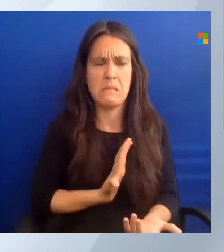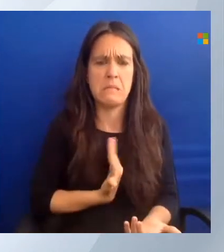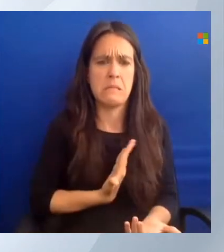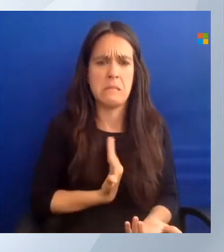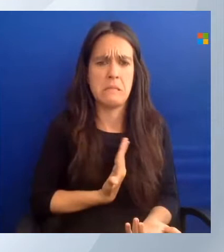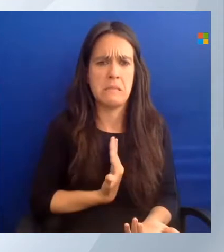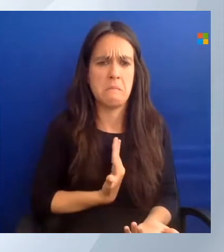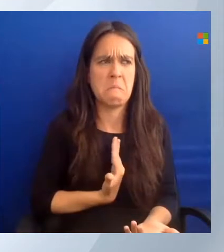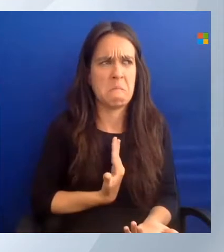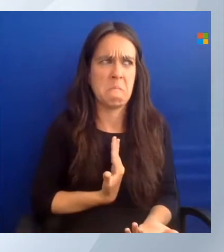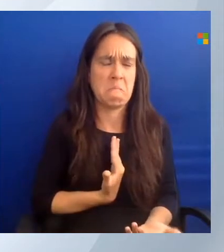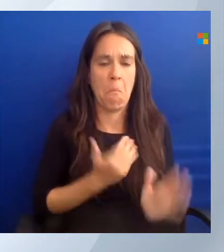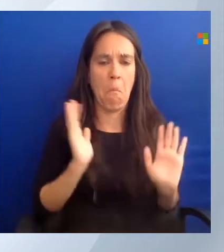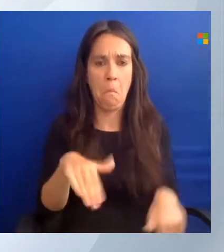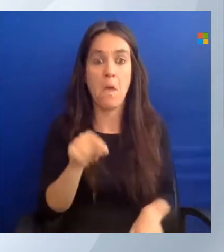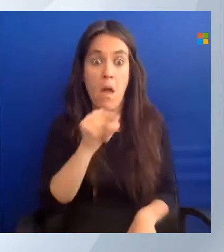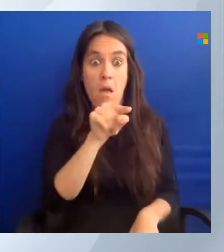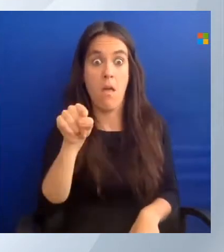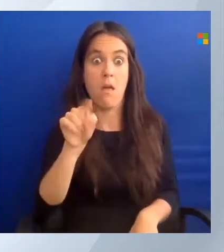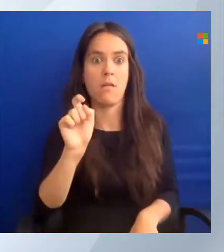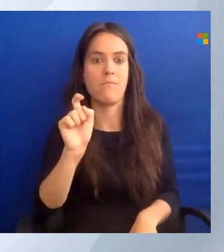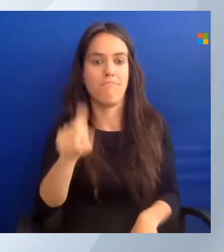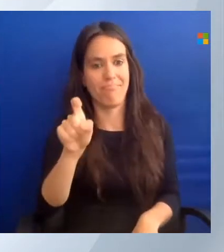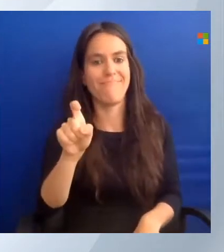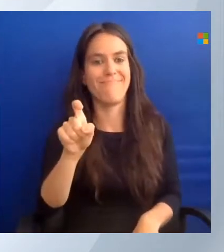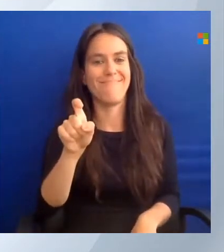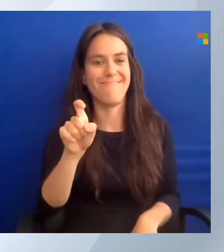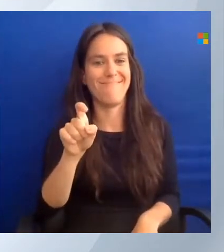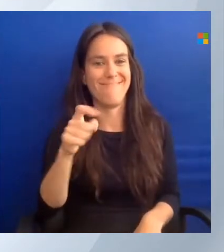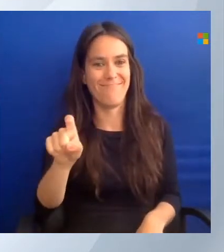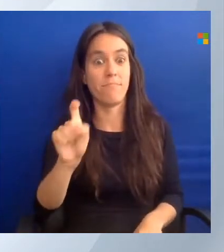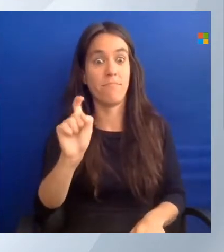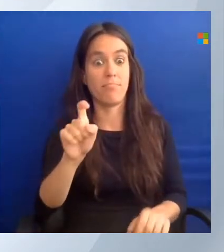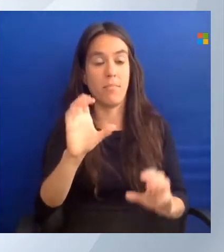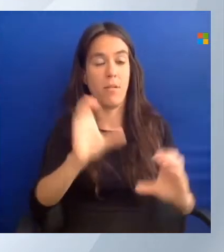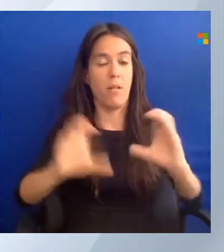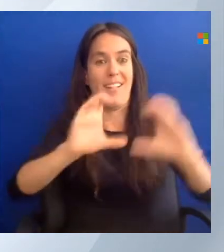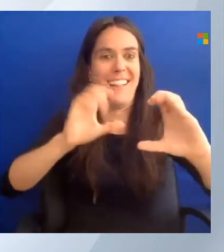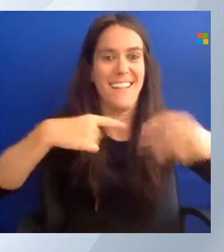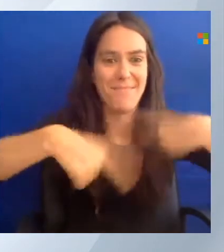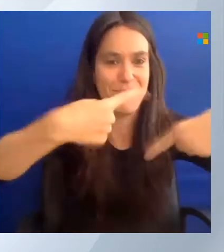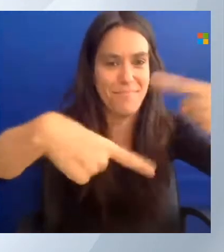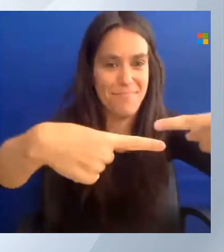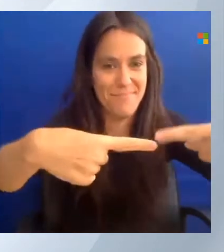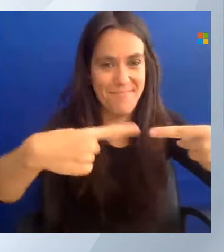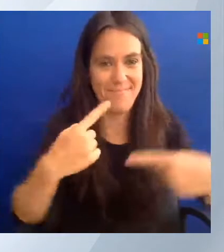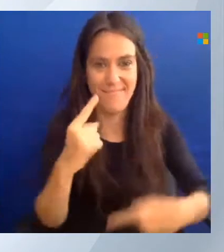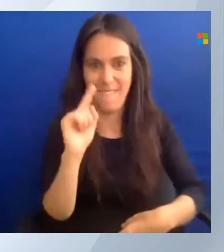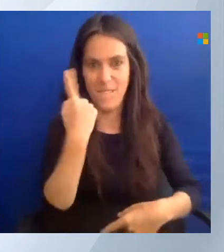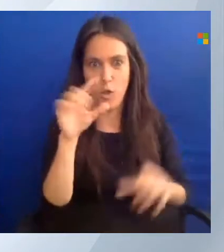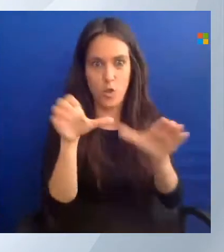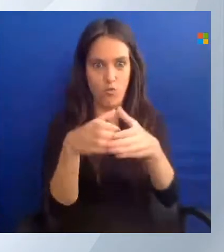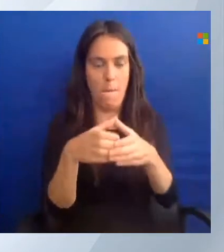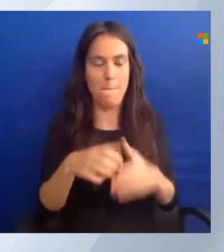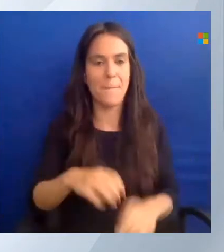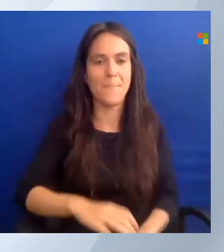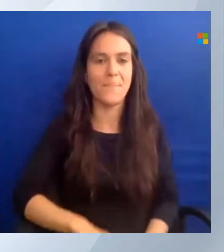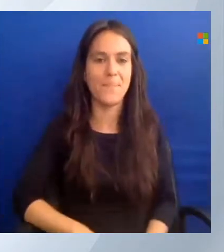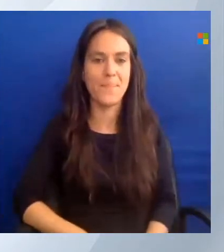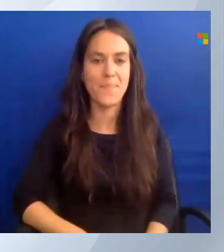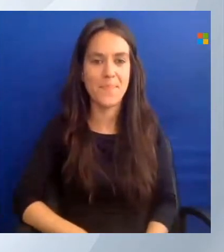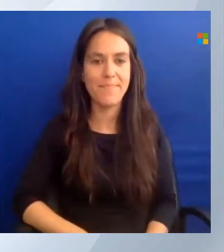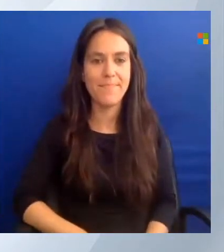will give me the first parameter that it needs. Which is the name of the resource group. We call this resource group example.